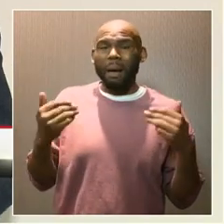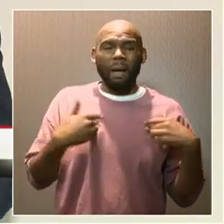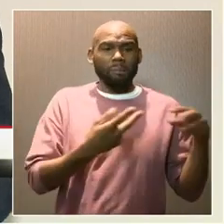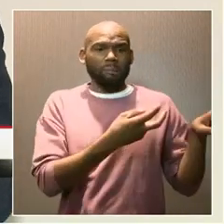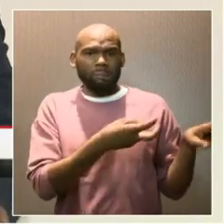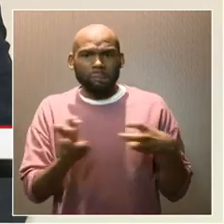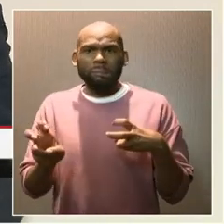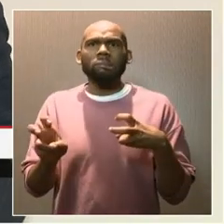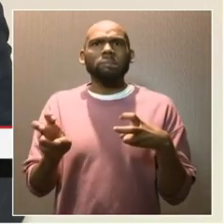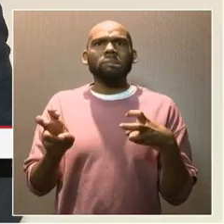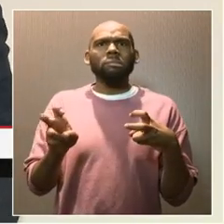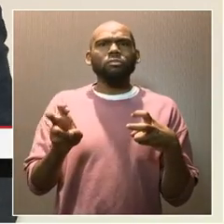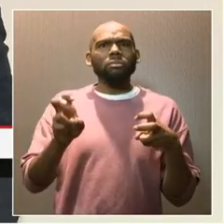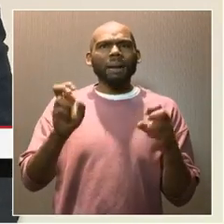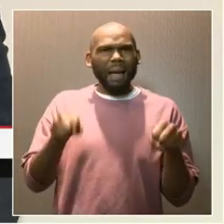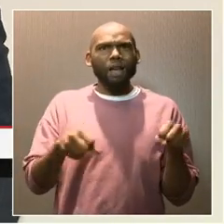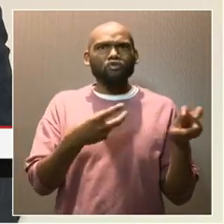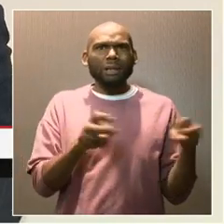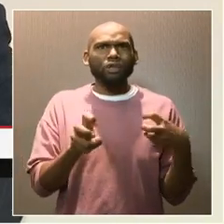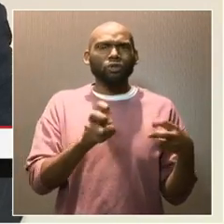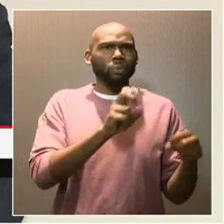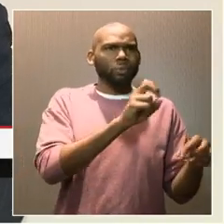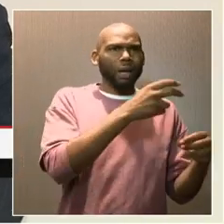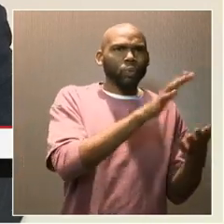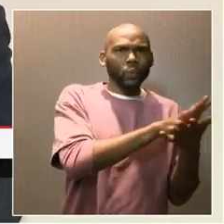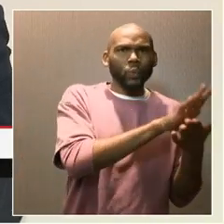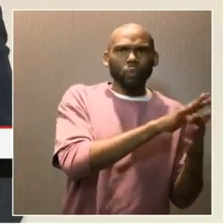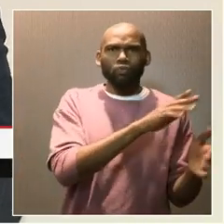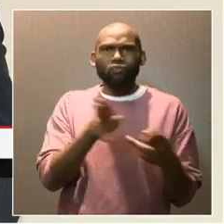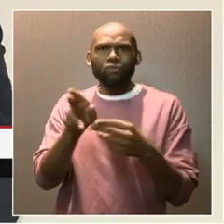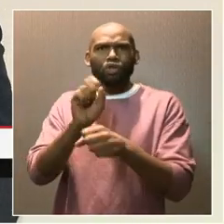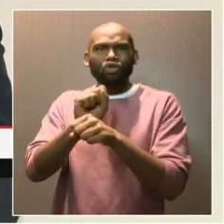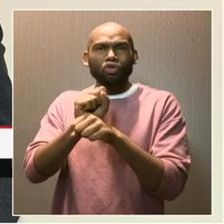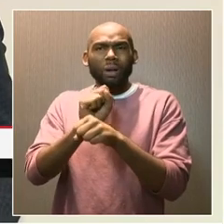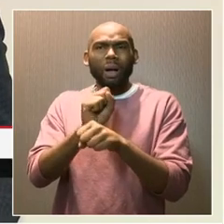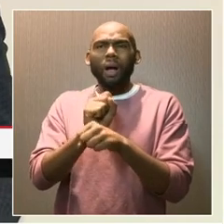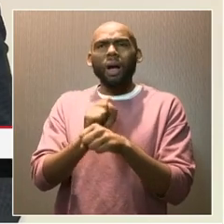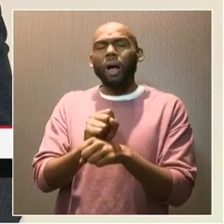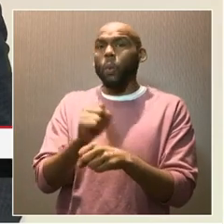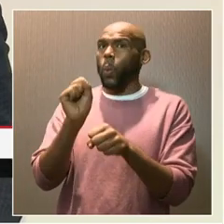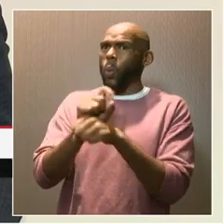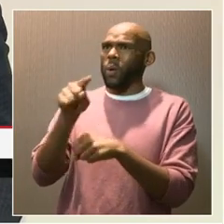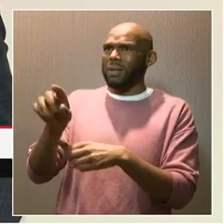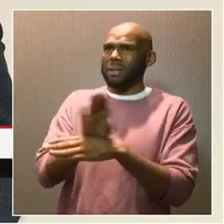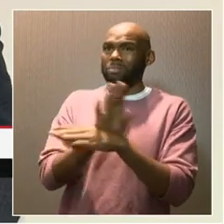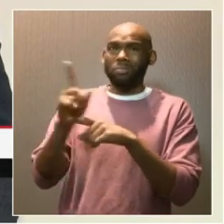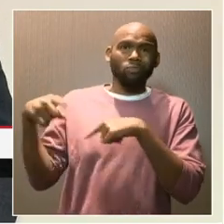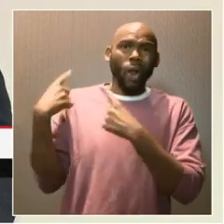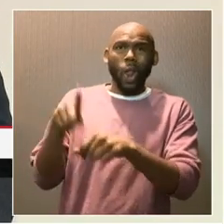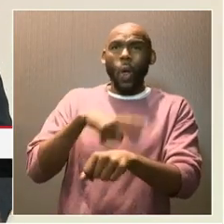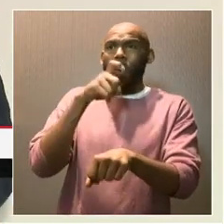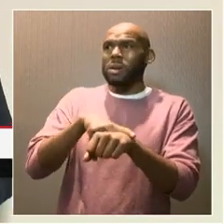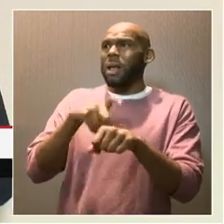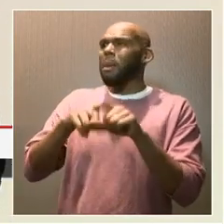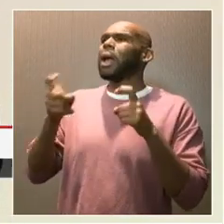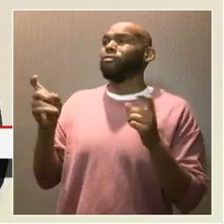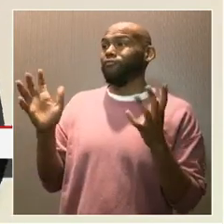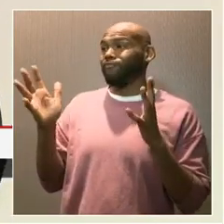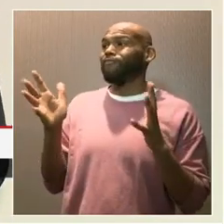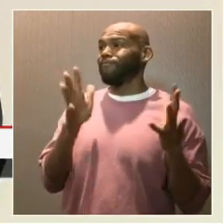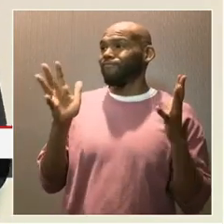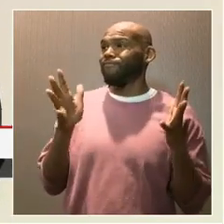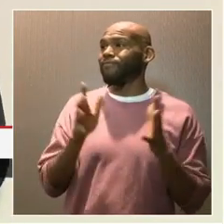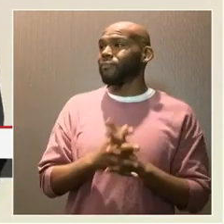similar to Dominique. She's an amazing young person with a long runway in this business. And so let's give them a round of applause again for their leadership. you.